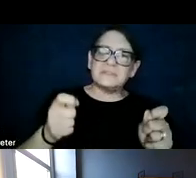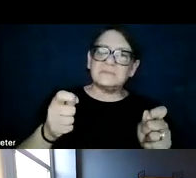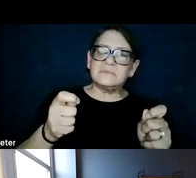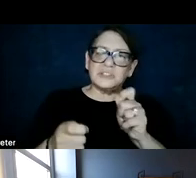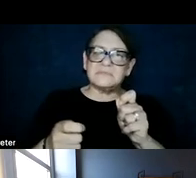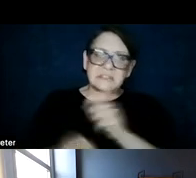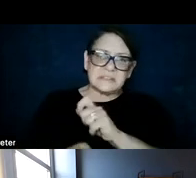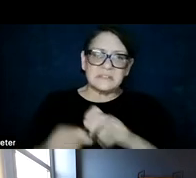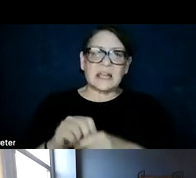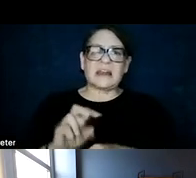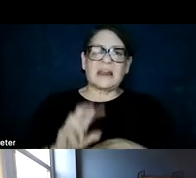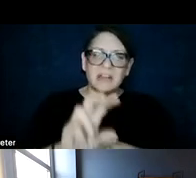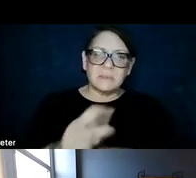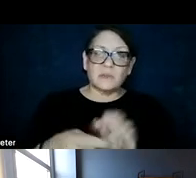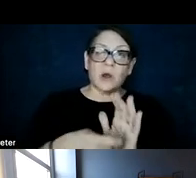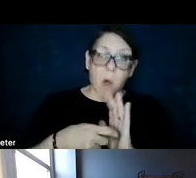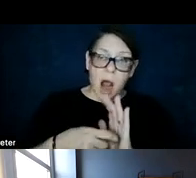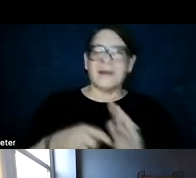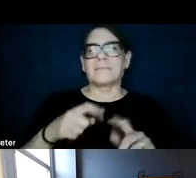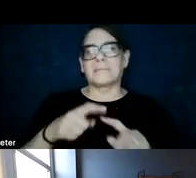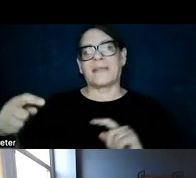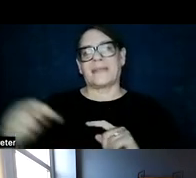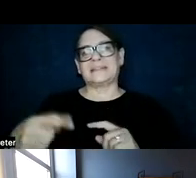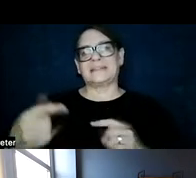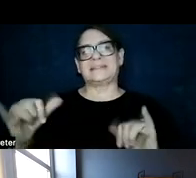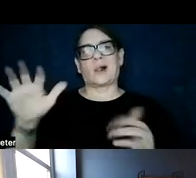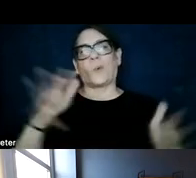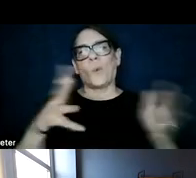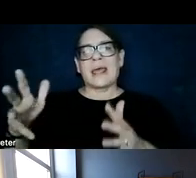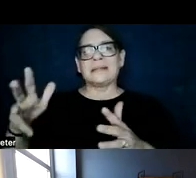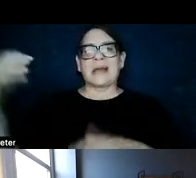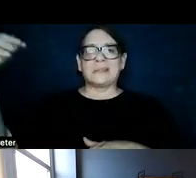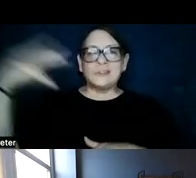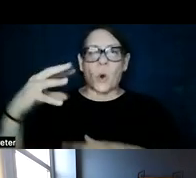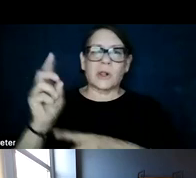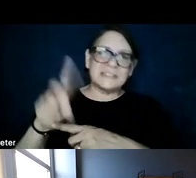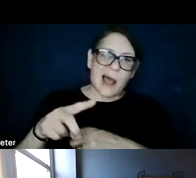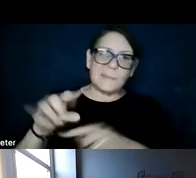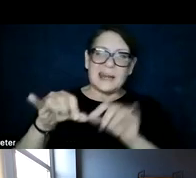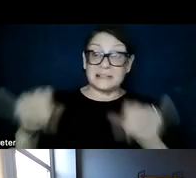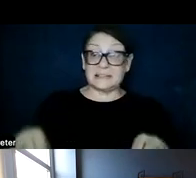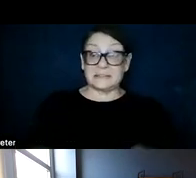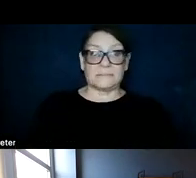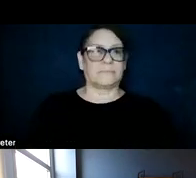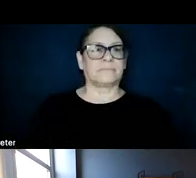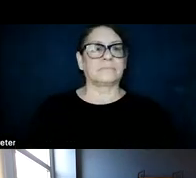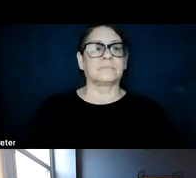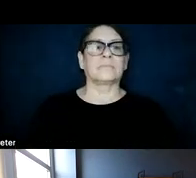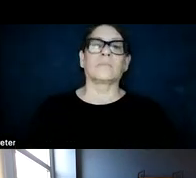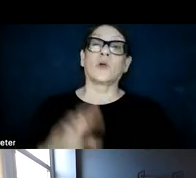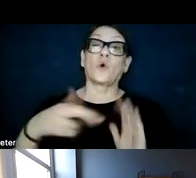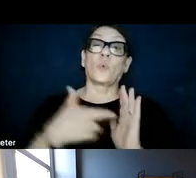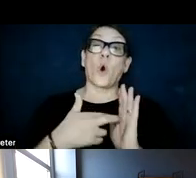but this is still a very much a wind and solar dominated system. The role of land-sparing